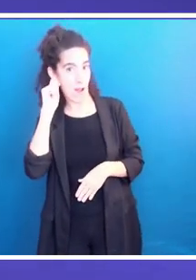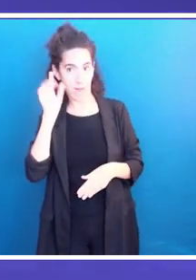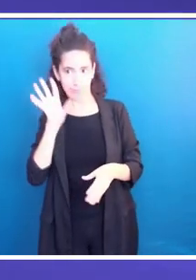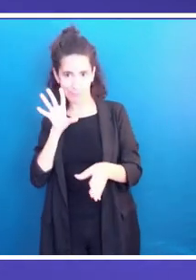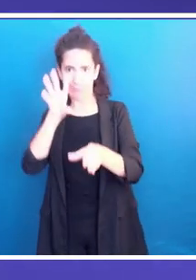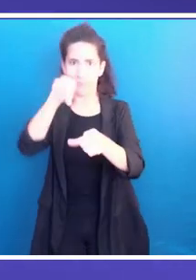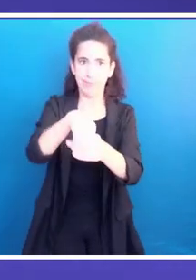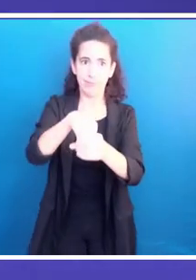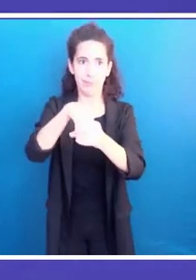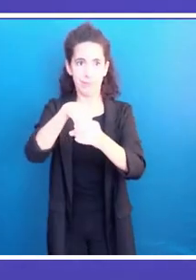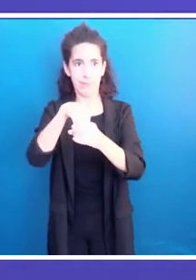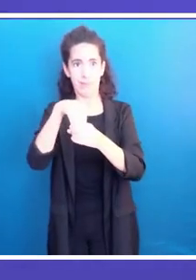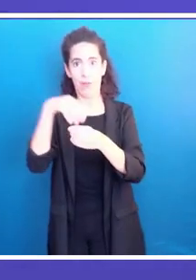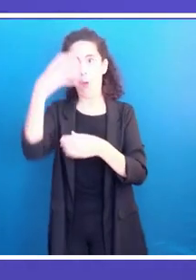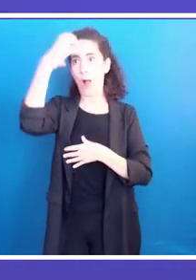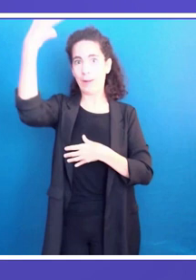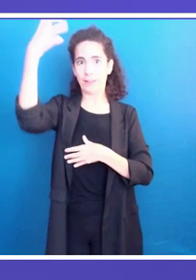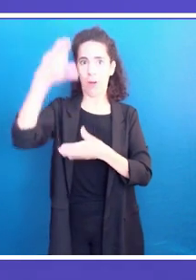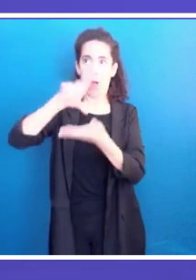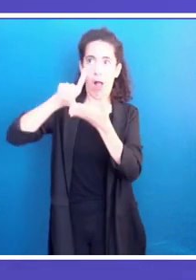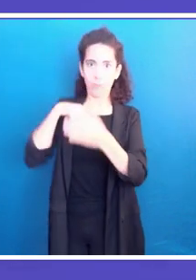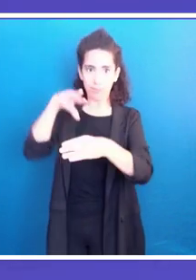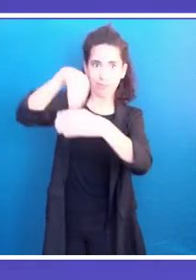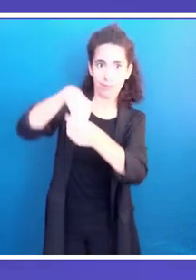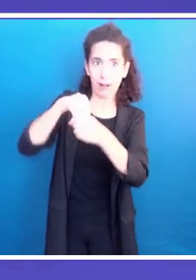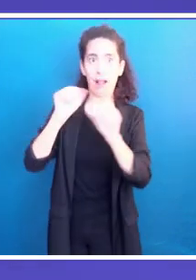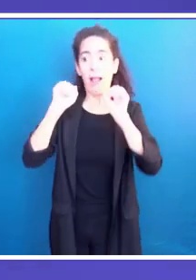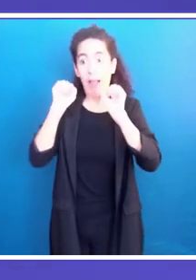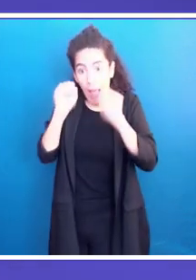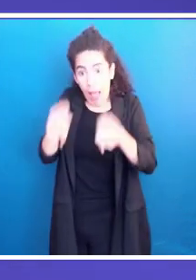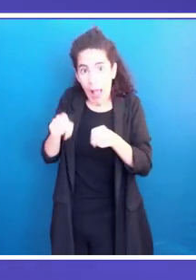up to the challenges in the post-COVID-19 area? The floor is yours.